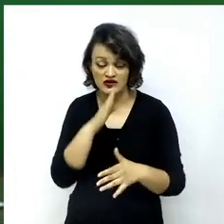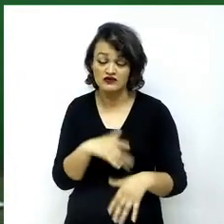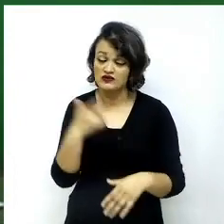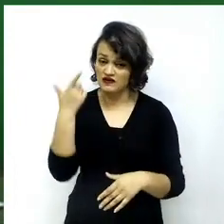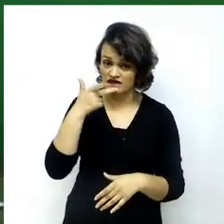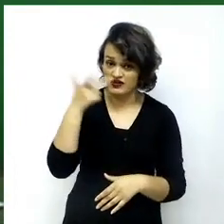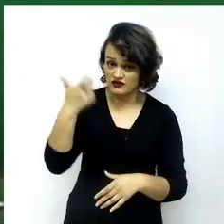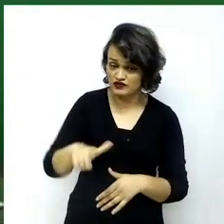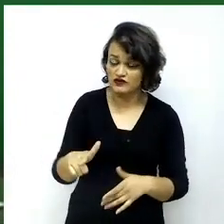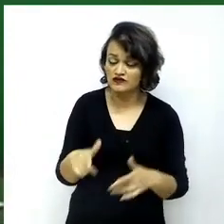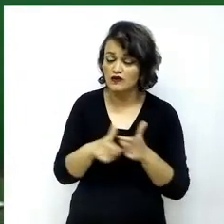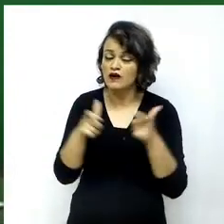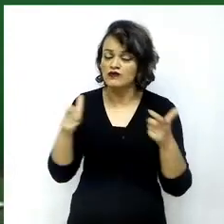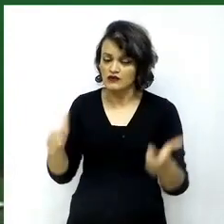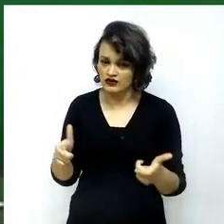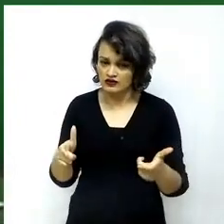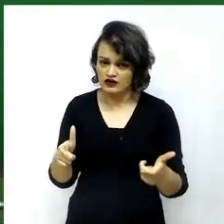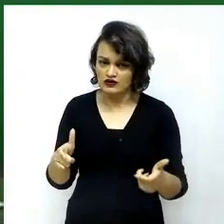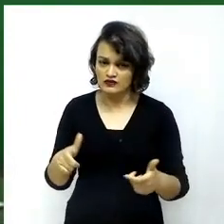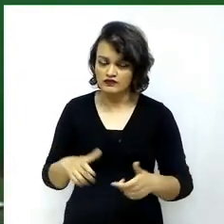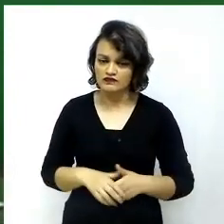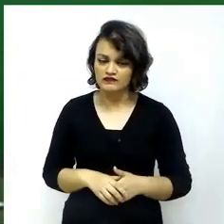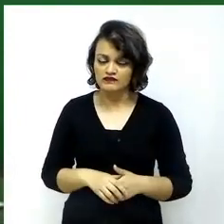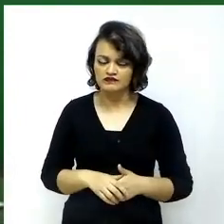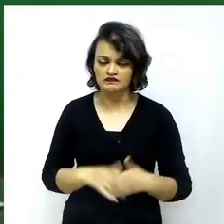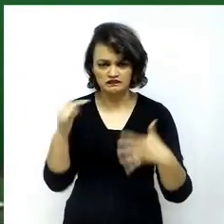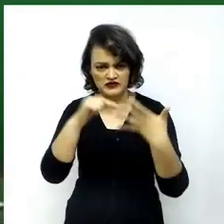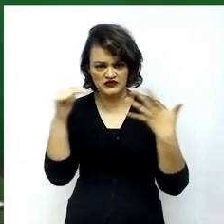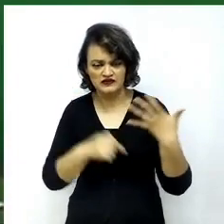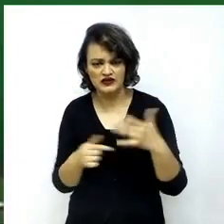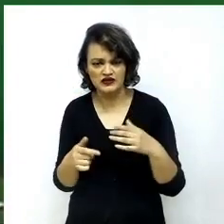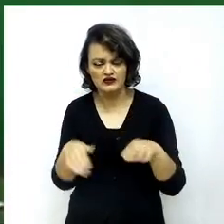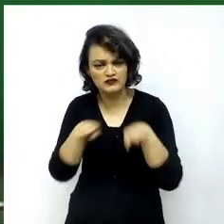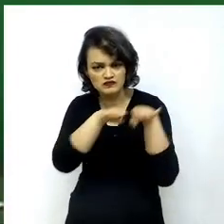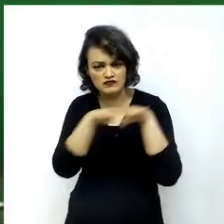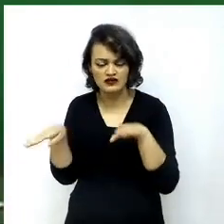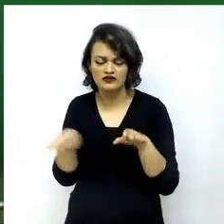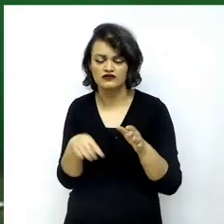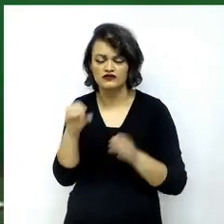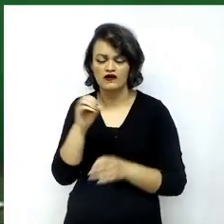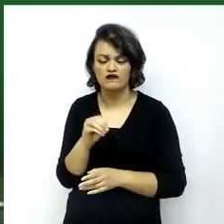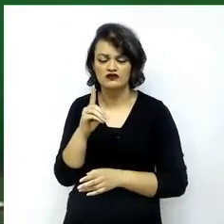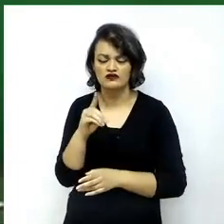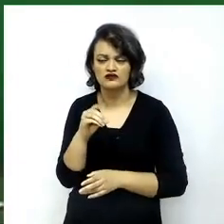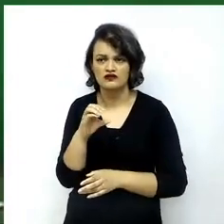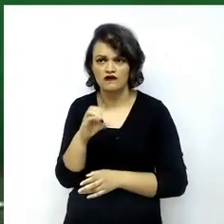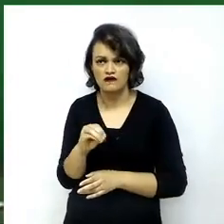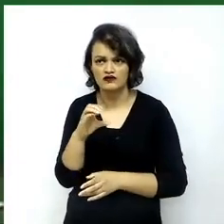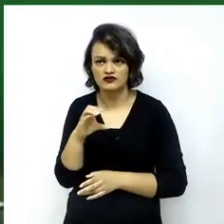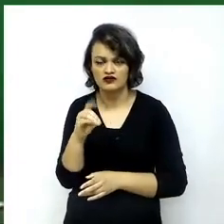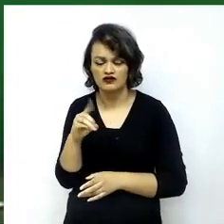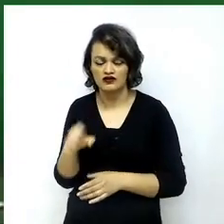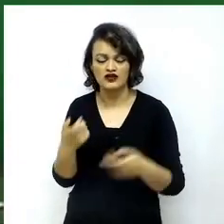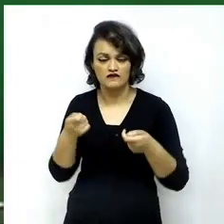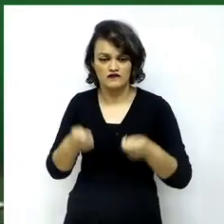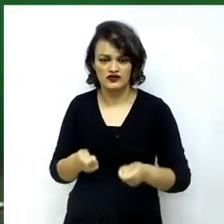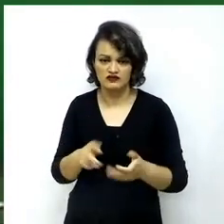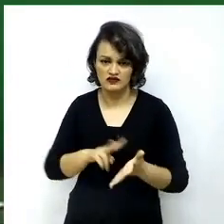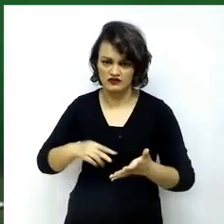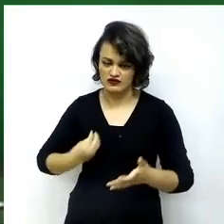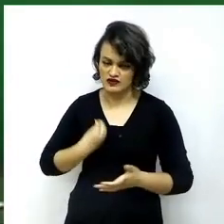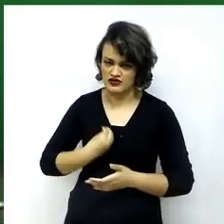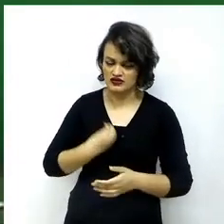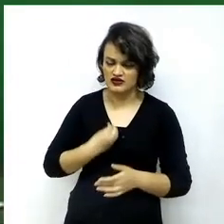of the OECD's range of standards and practices and for the strengthening of its presence in other regions,